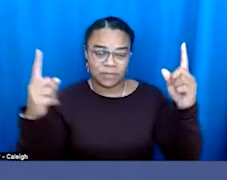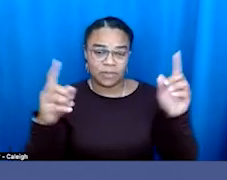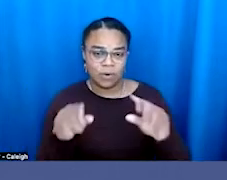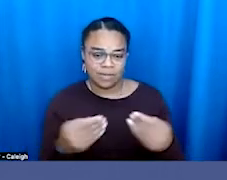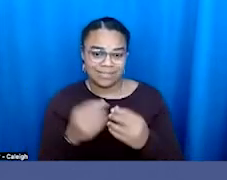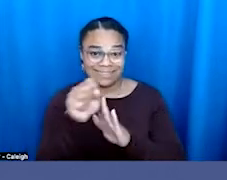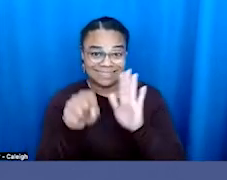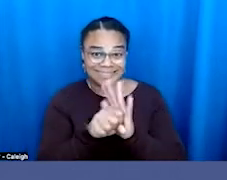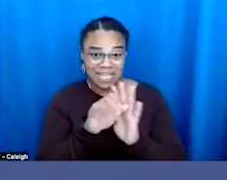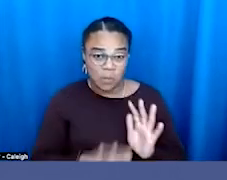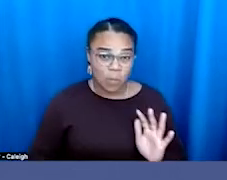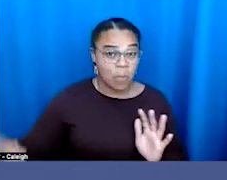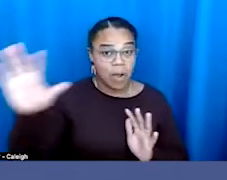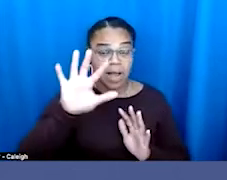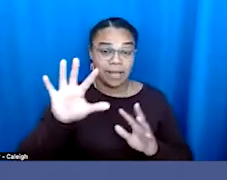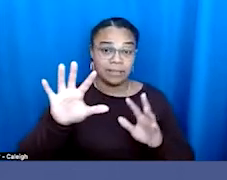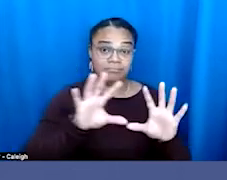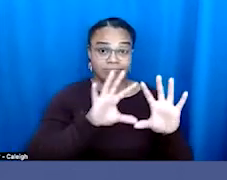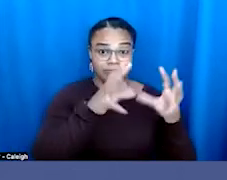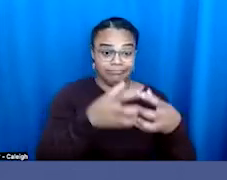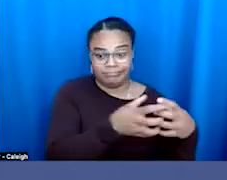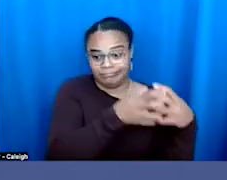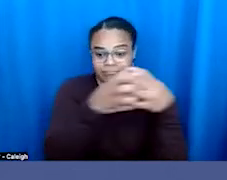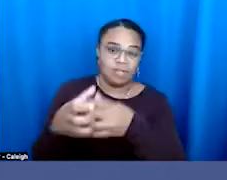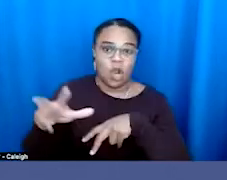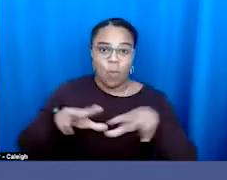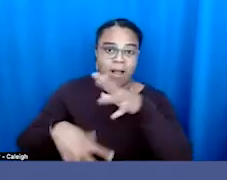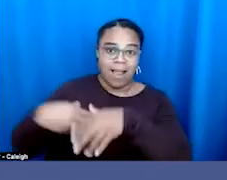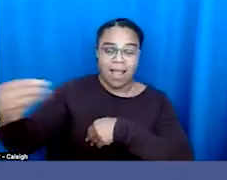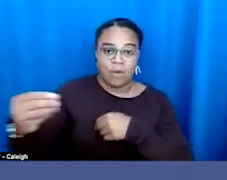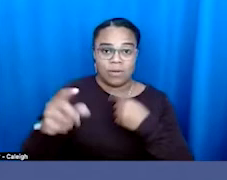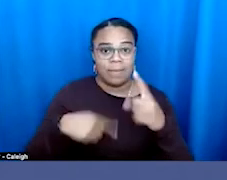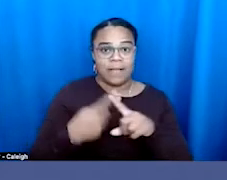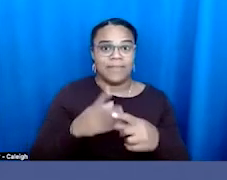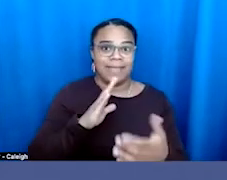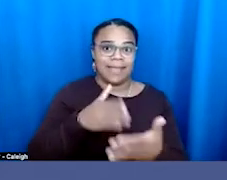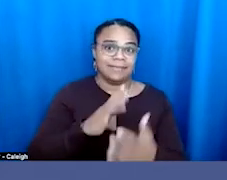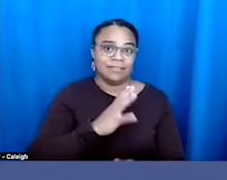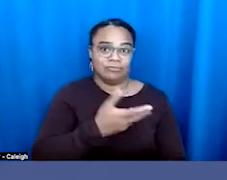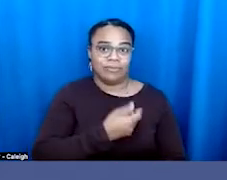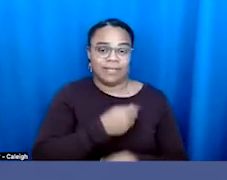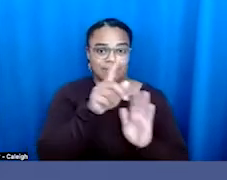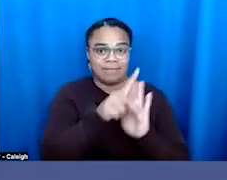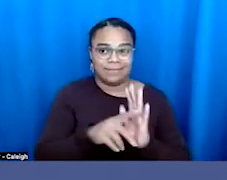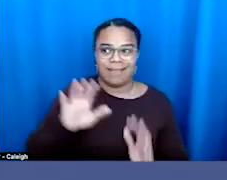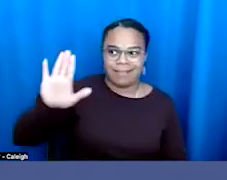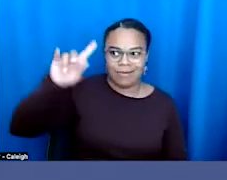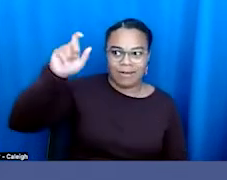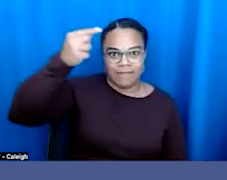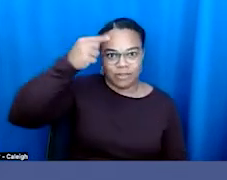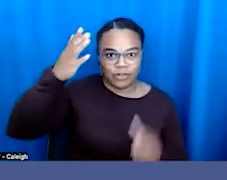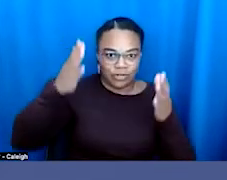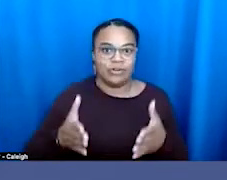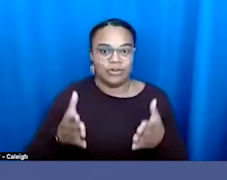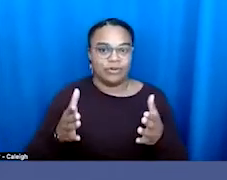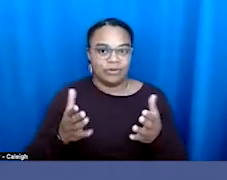statewide walkout regarding the anti-trans policy introduced by their governor. It's really easy